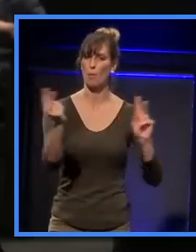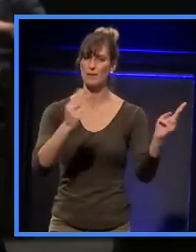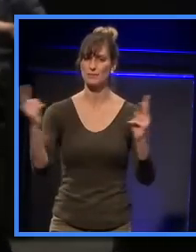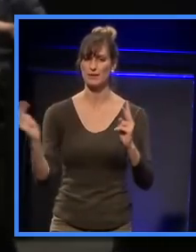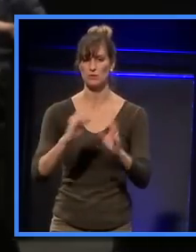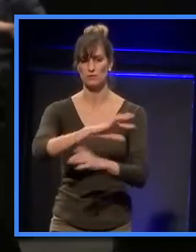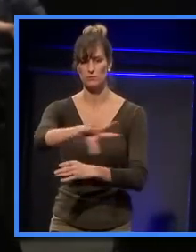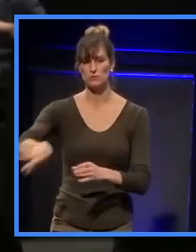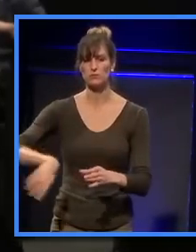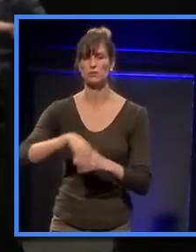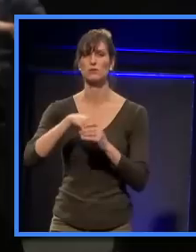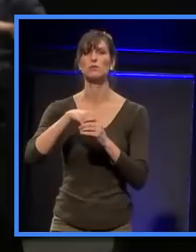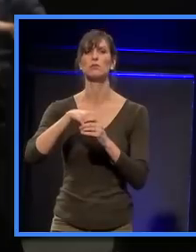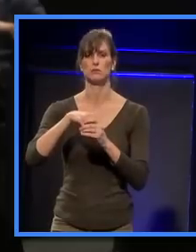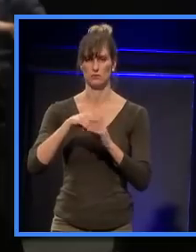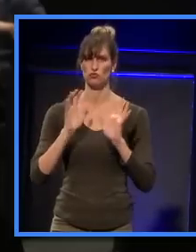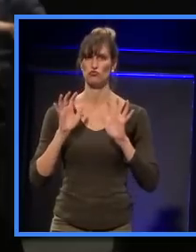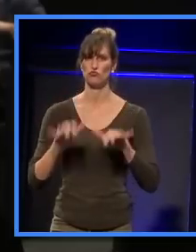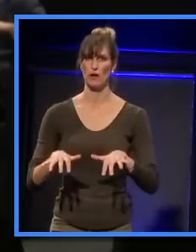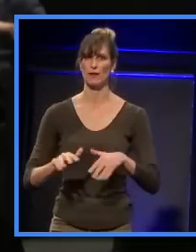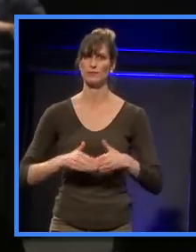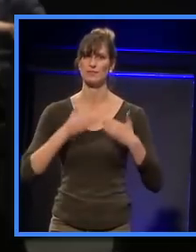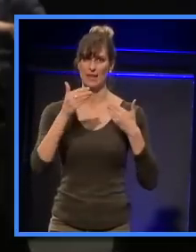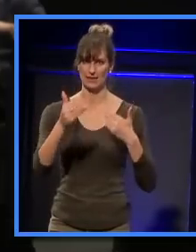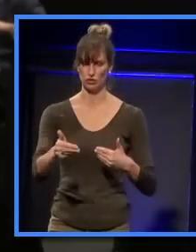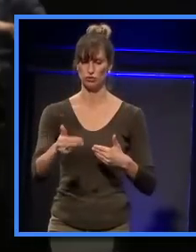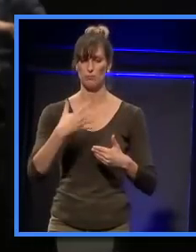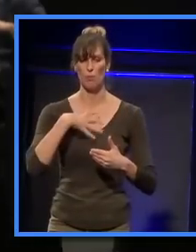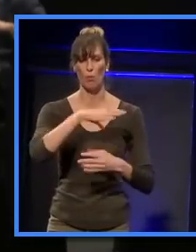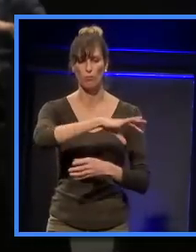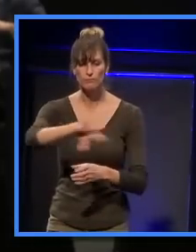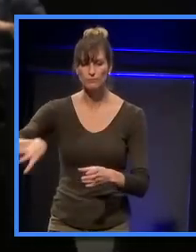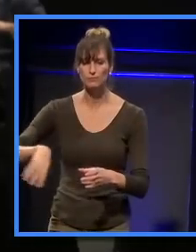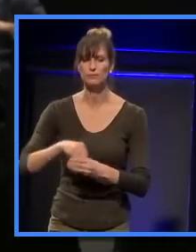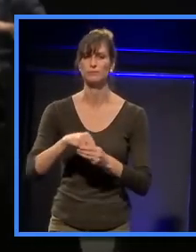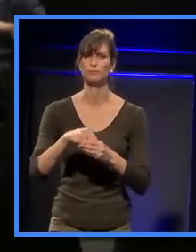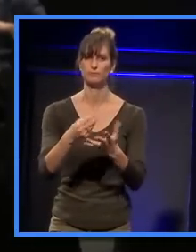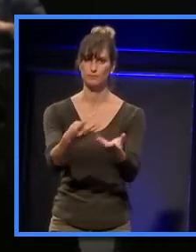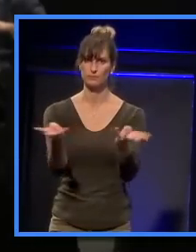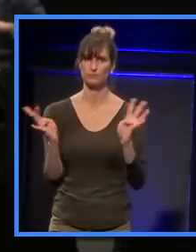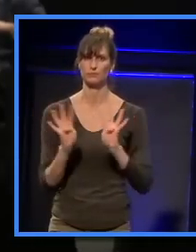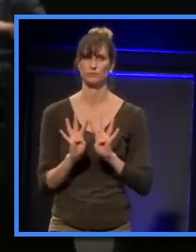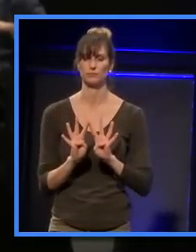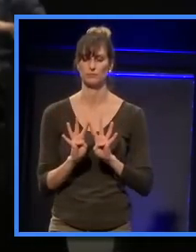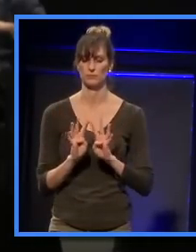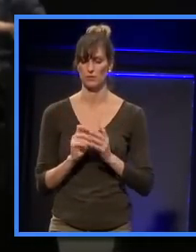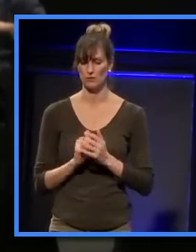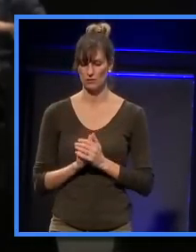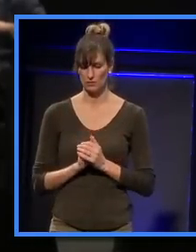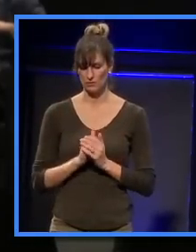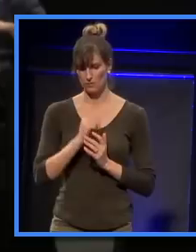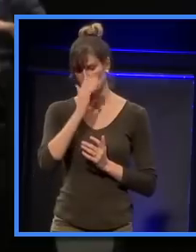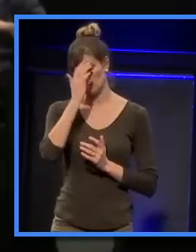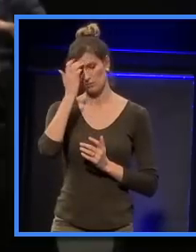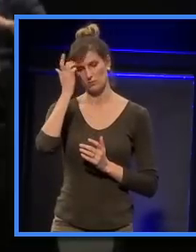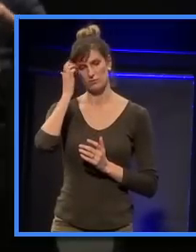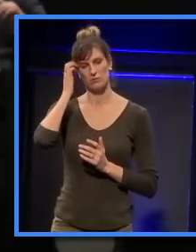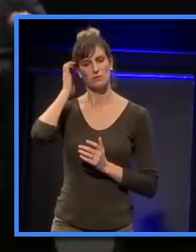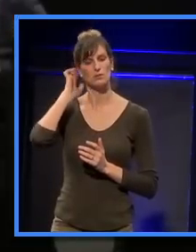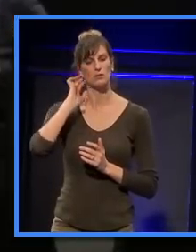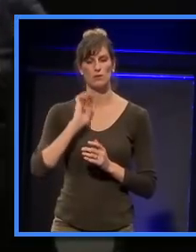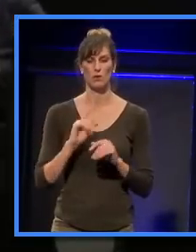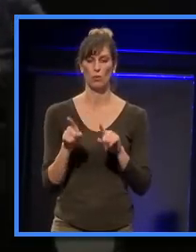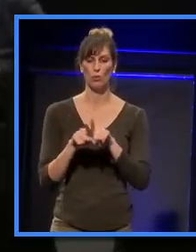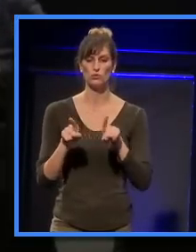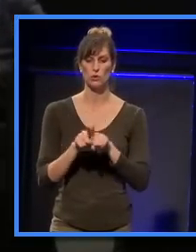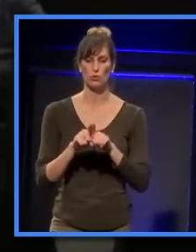the design brief. And probably most importantly, that the original treaty signatories and the tribes that